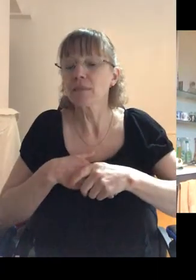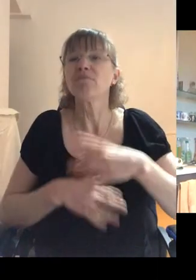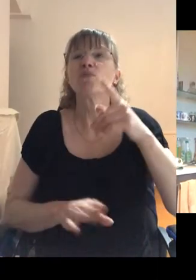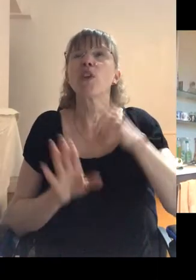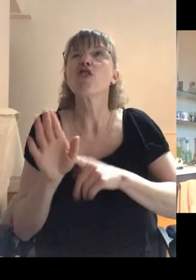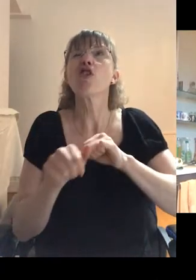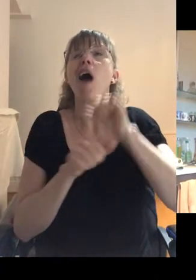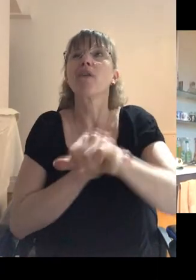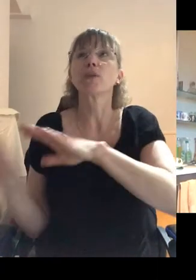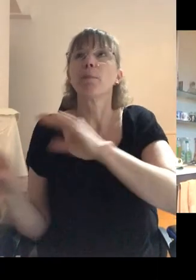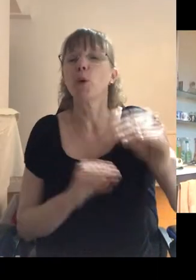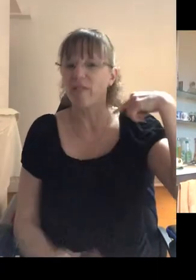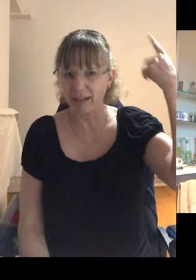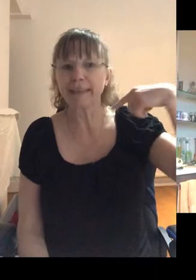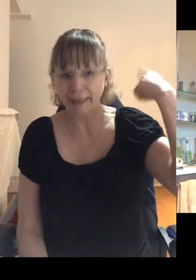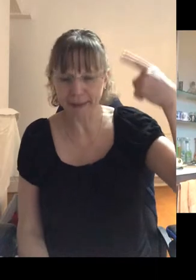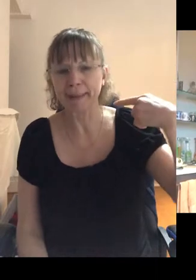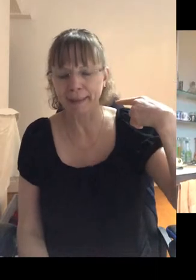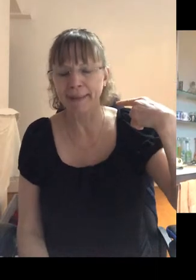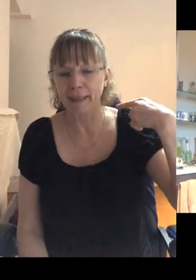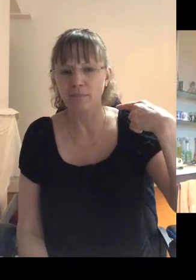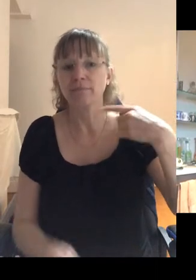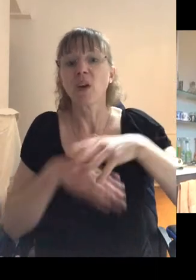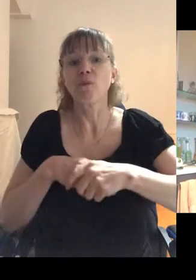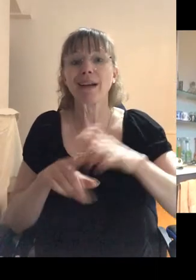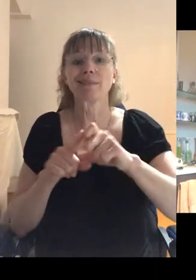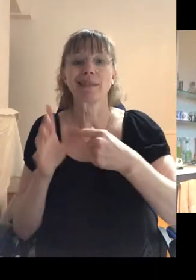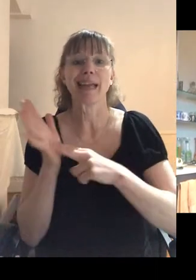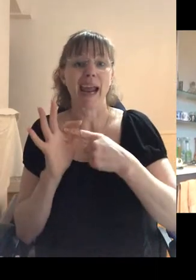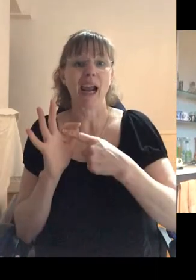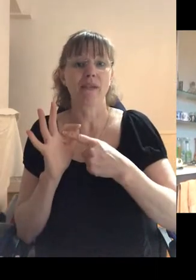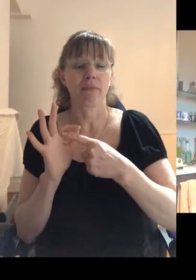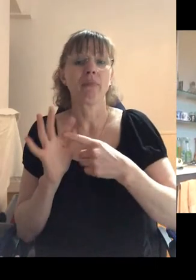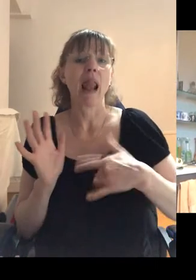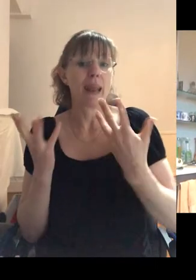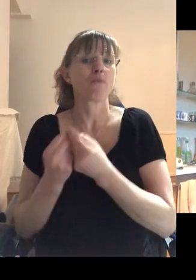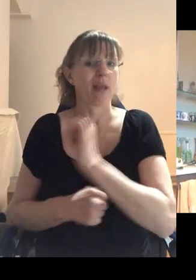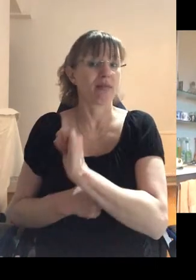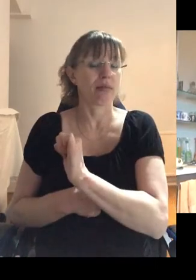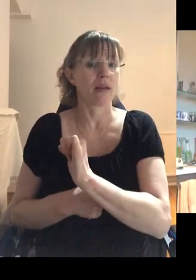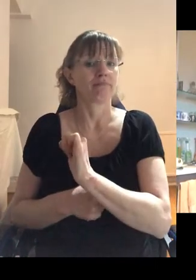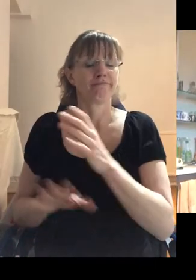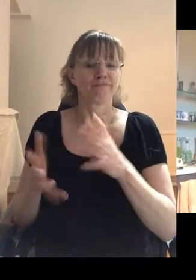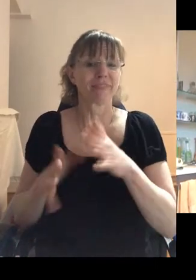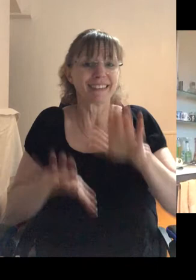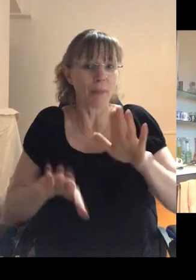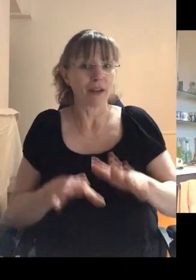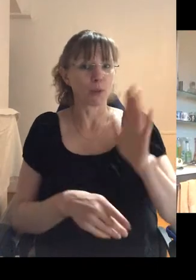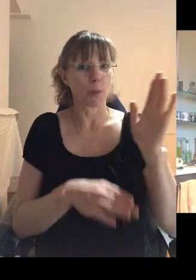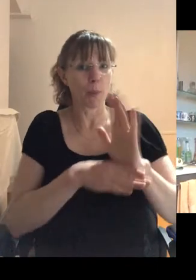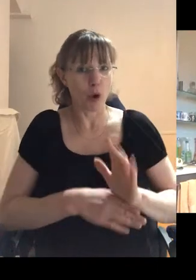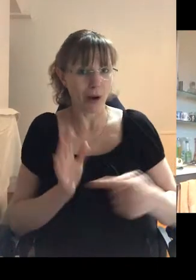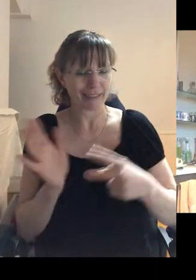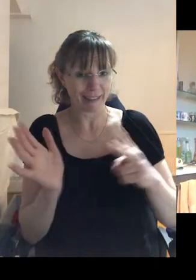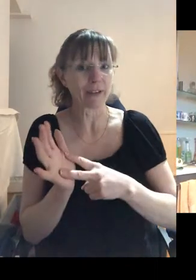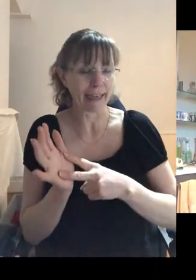year after, it's the year after I moved to London. But, um, my friend Dave, who I was living with in a house very much like the one in It's a Sin, uh, but,